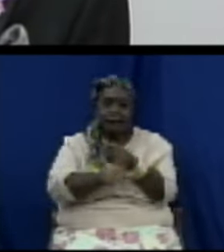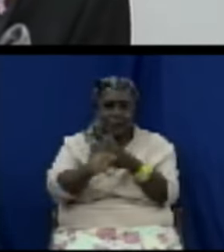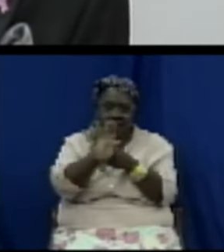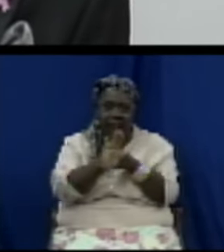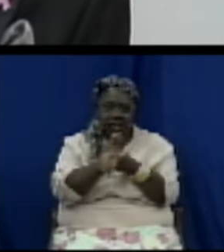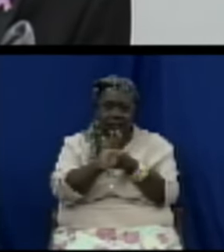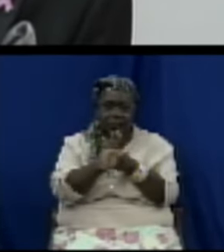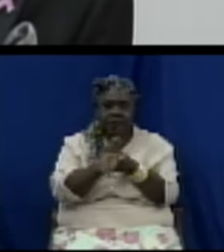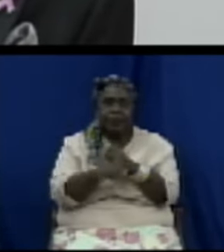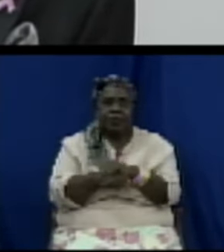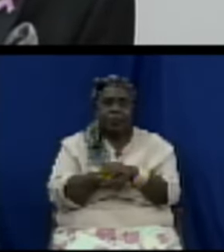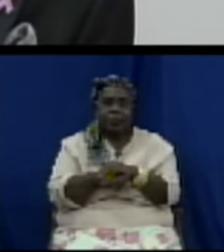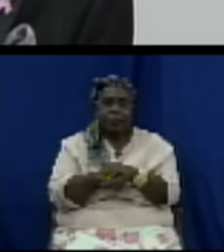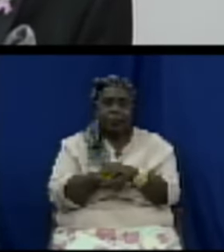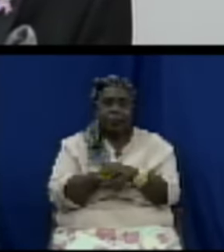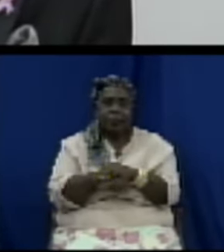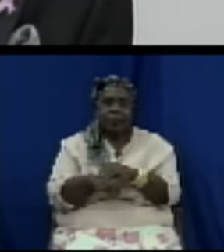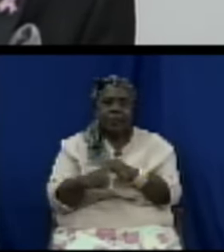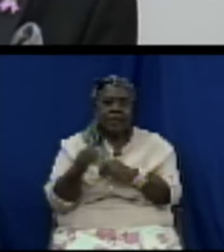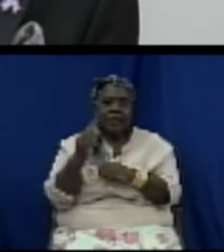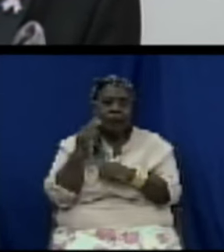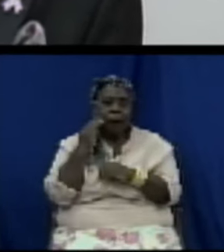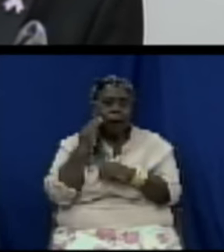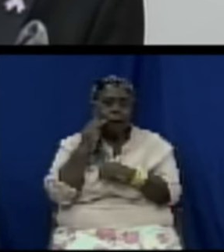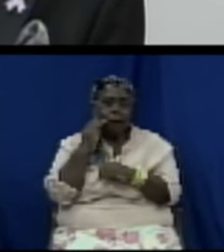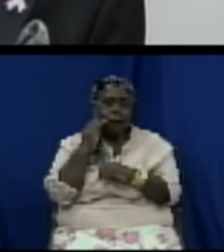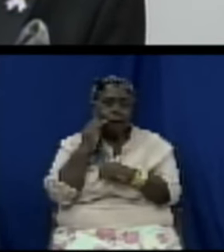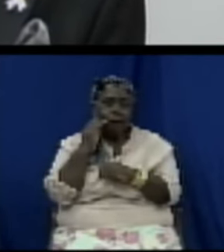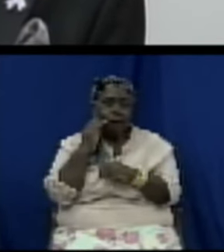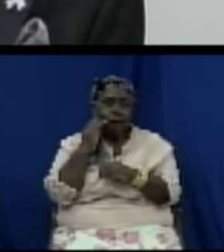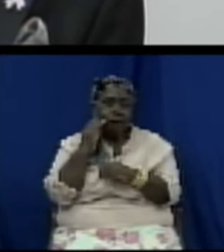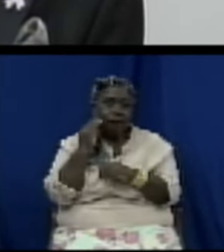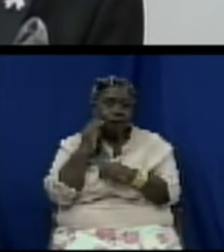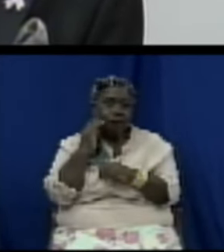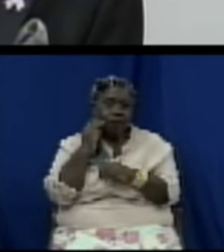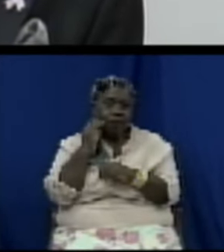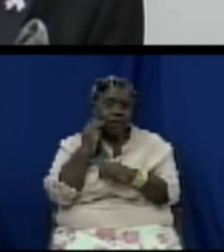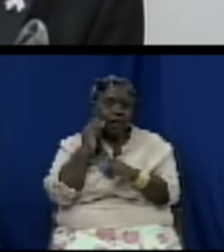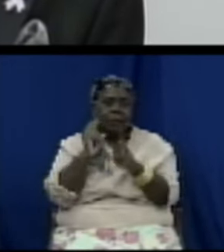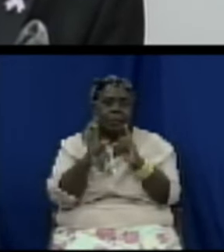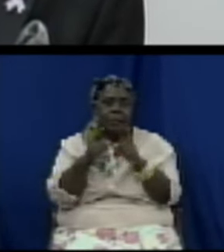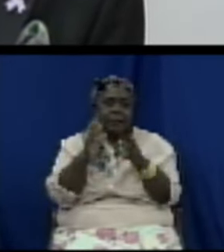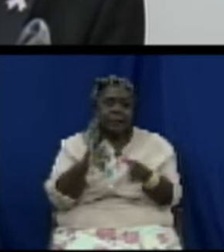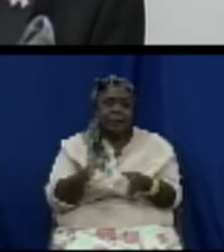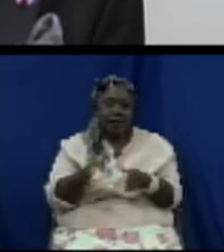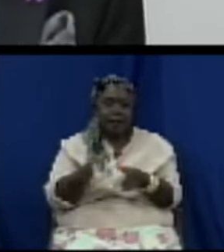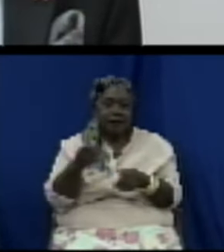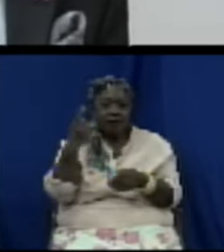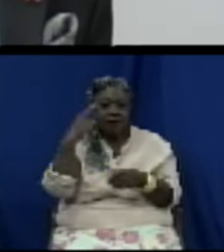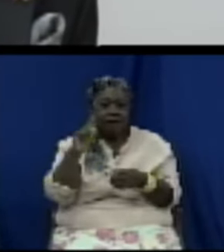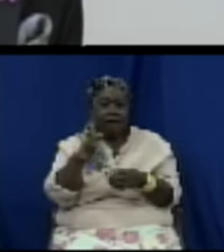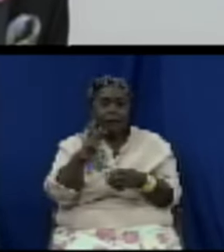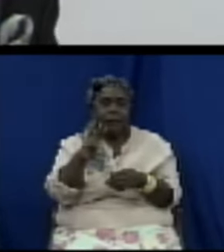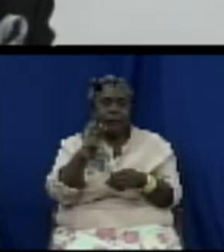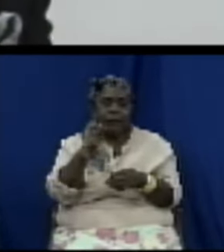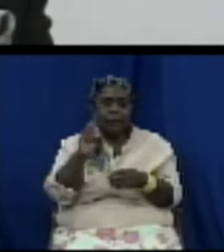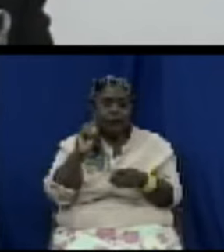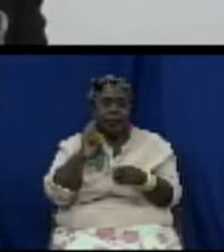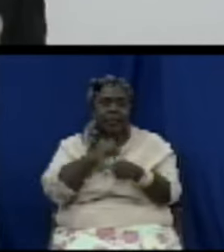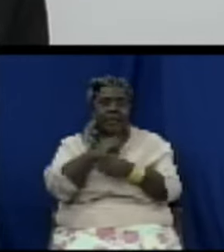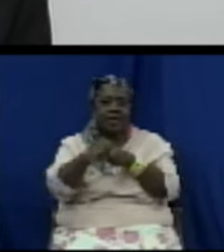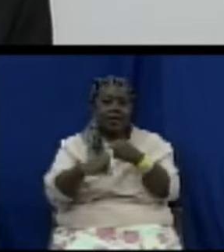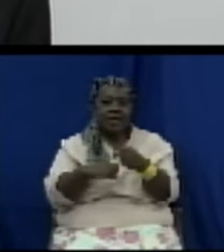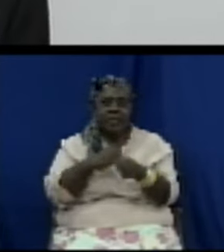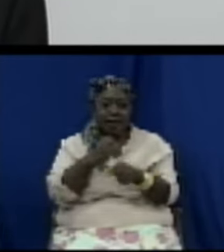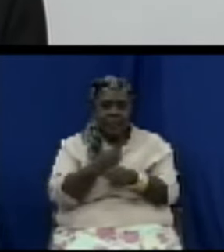But Madam Speak over the last 20 years of the existence of this department